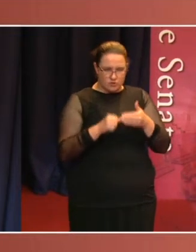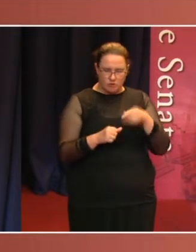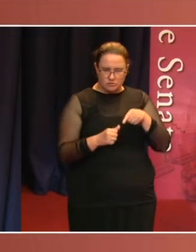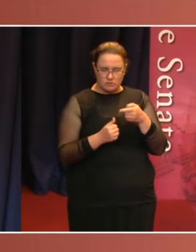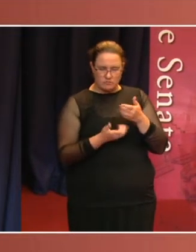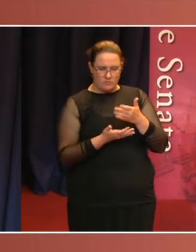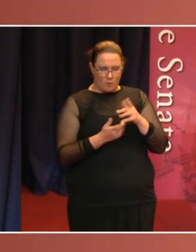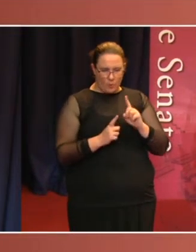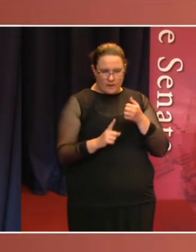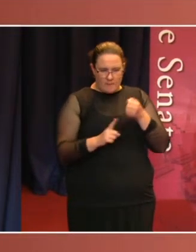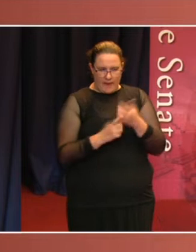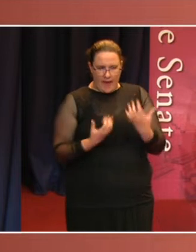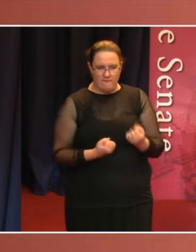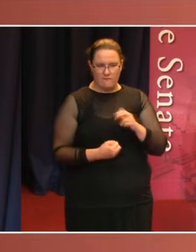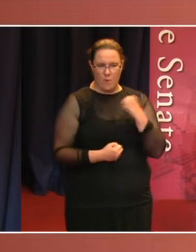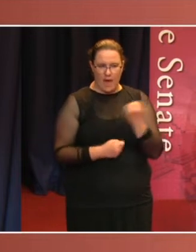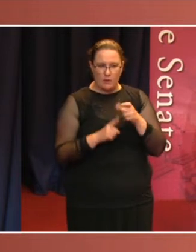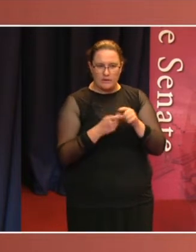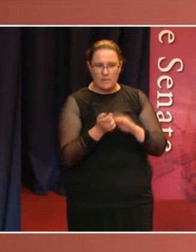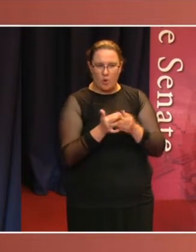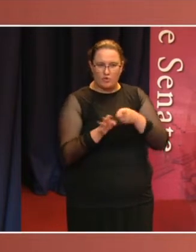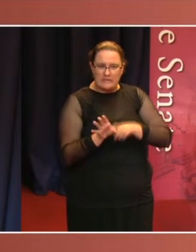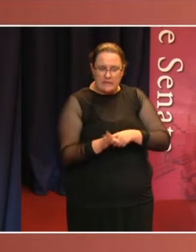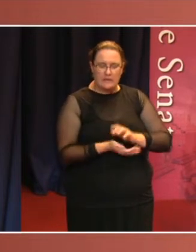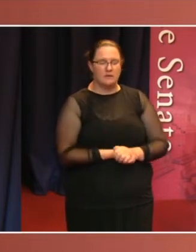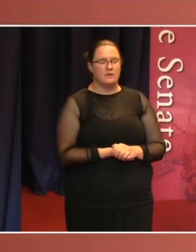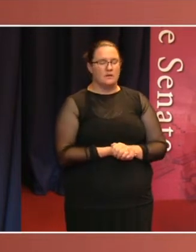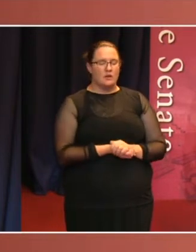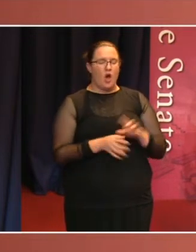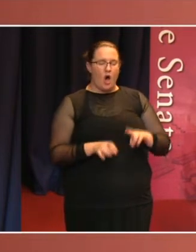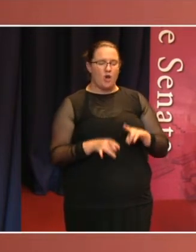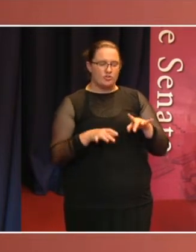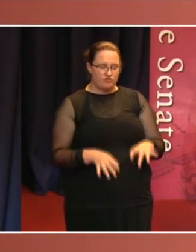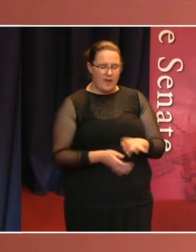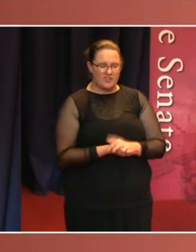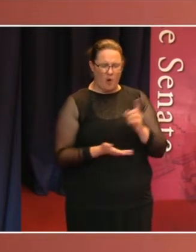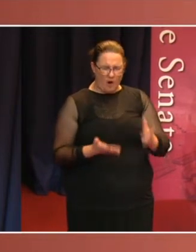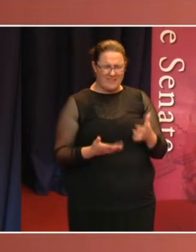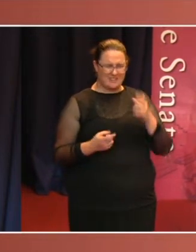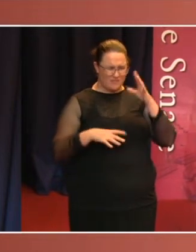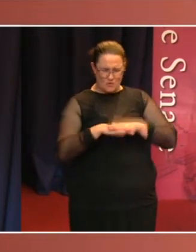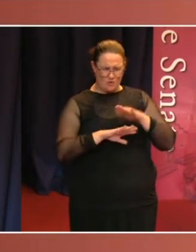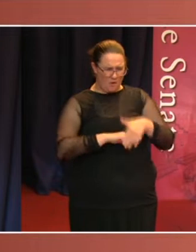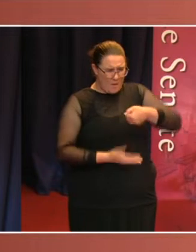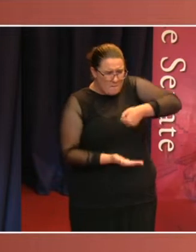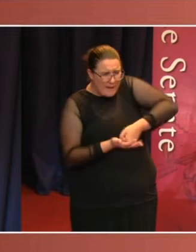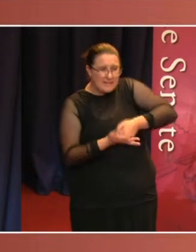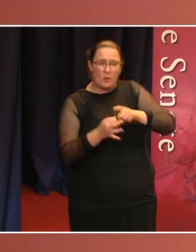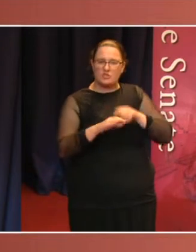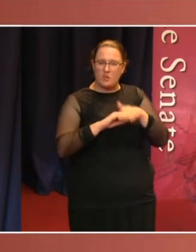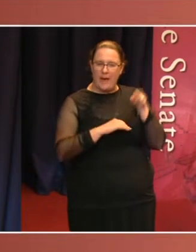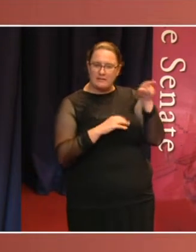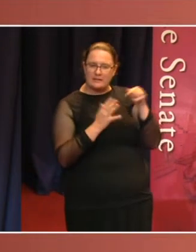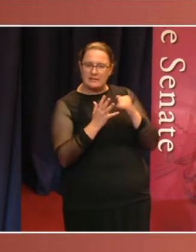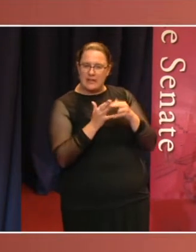Australians are confused over even basic questions about the Senate. Our research reveals they see distinctions between